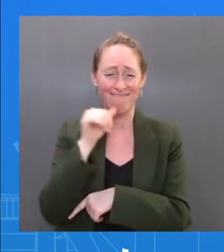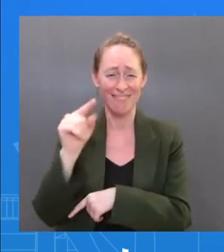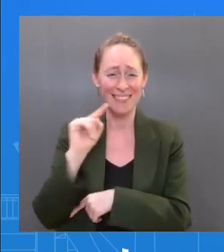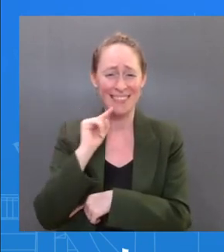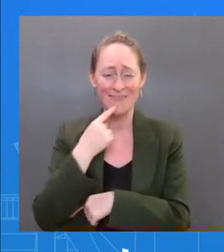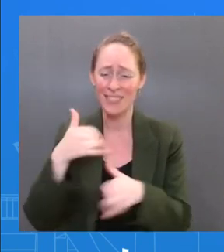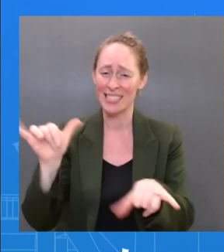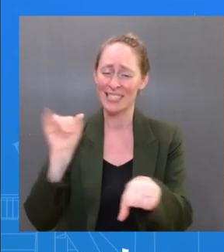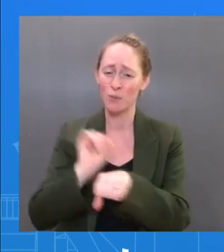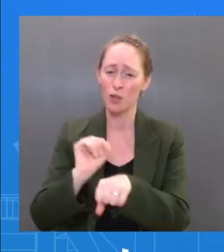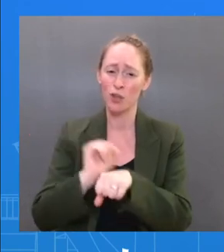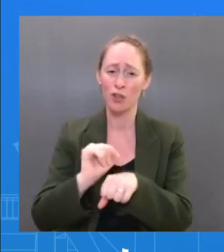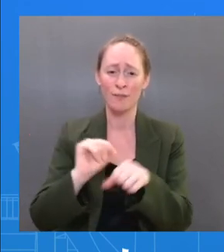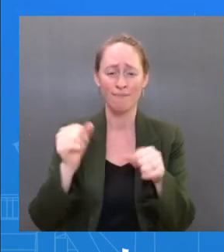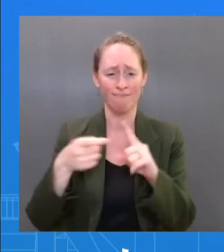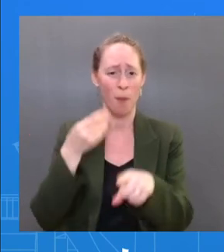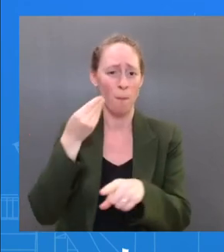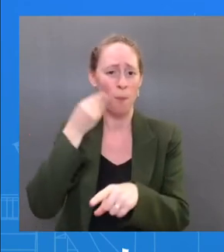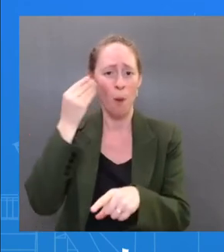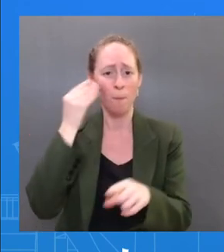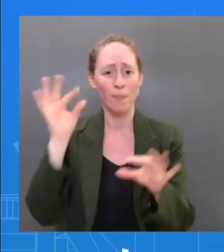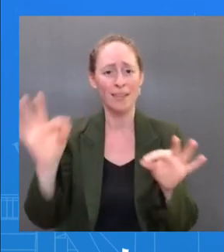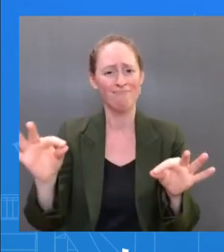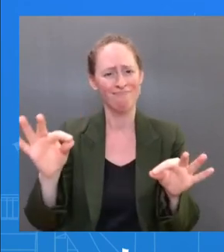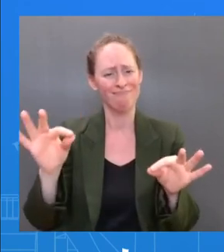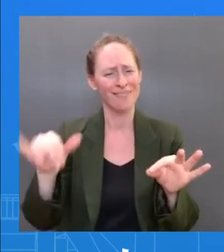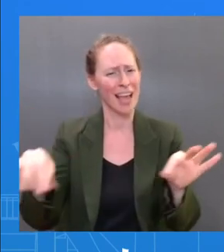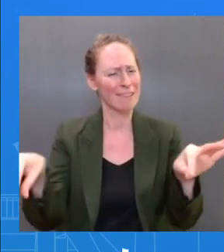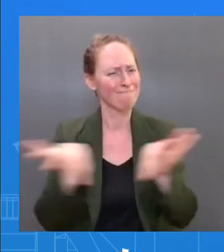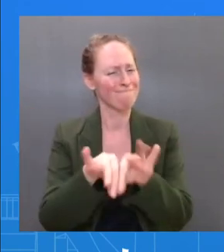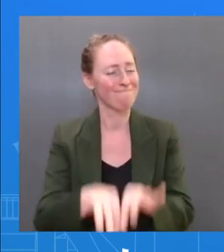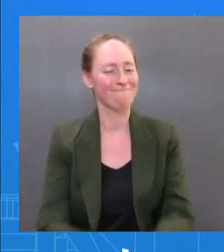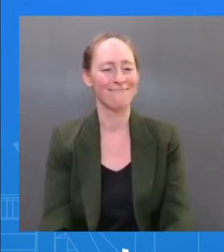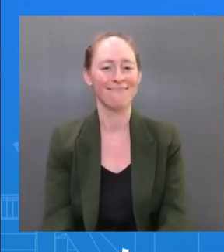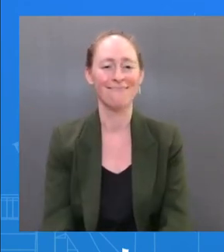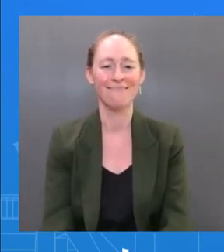right now. The So there's no plan in place then? The Press. The Press. The